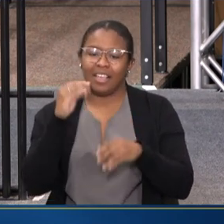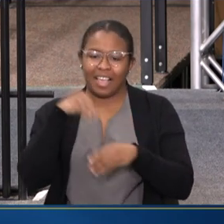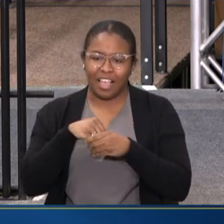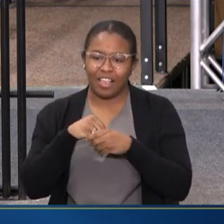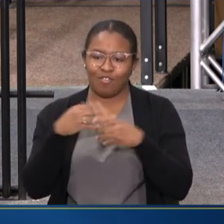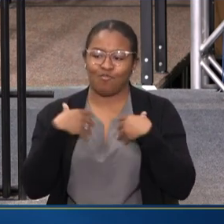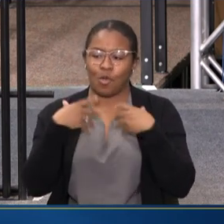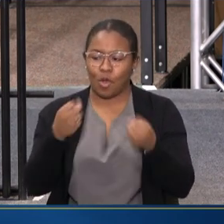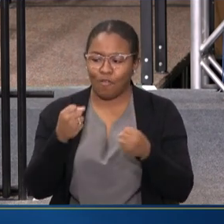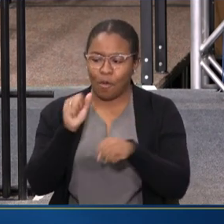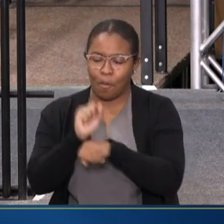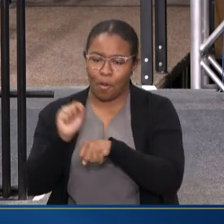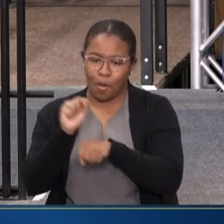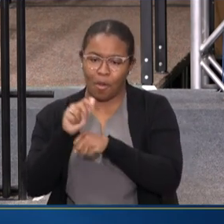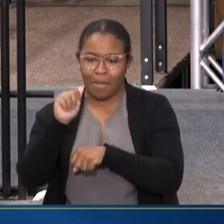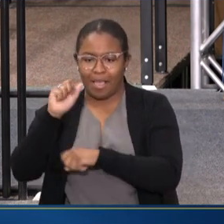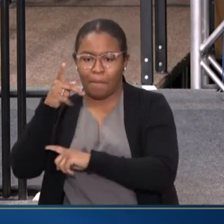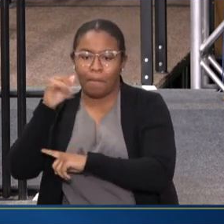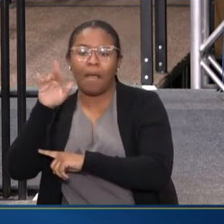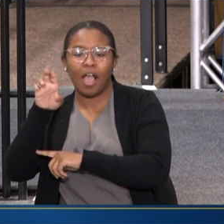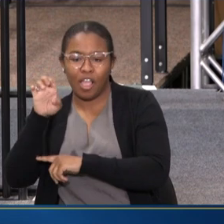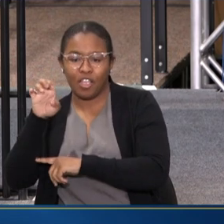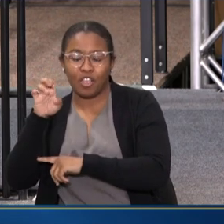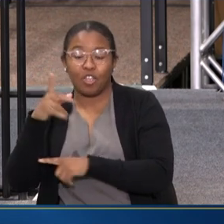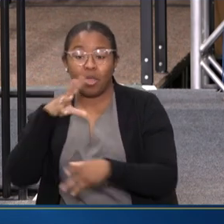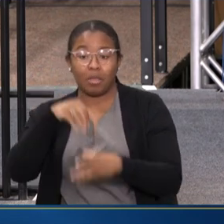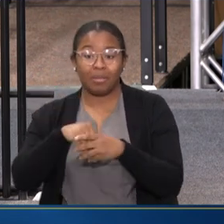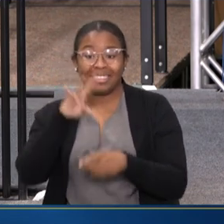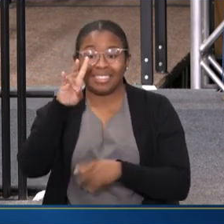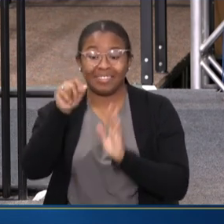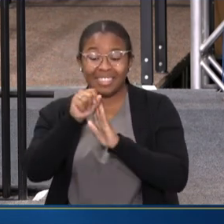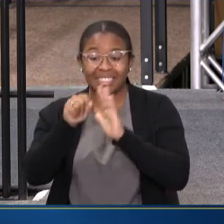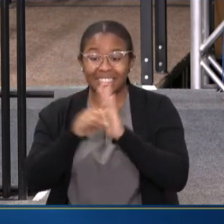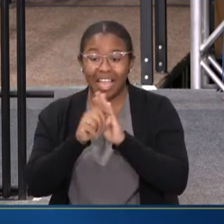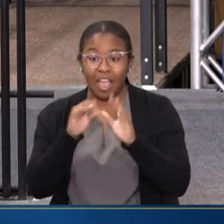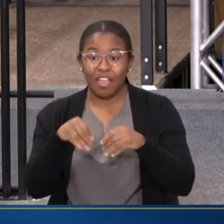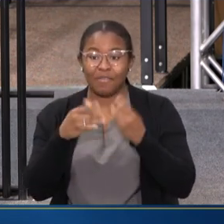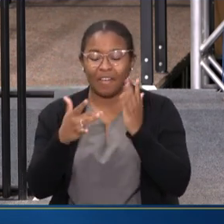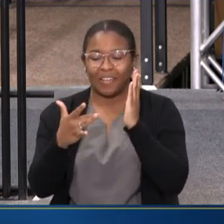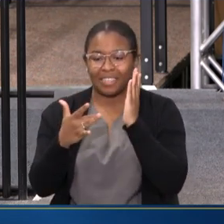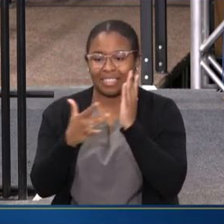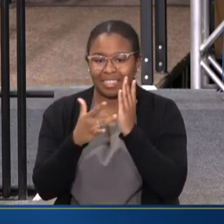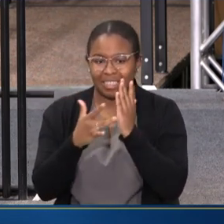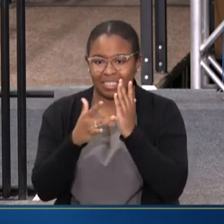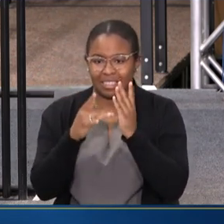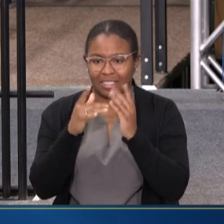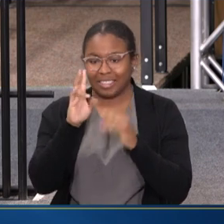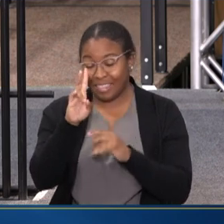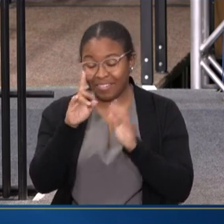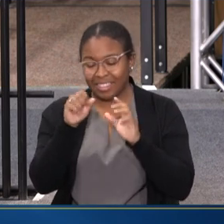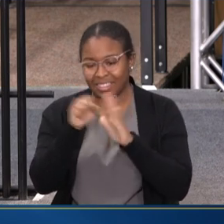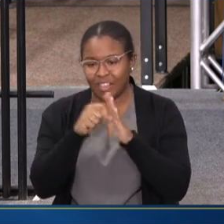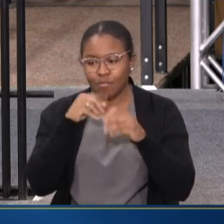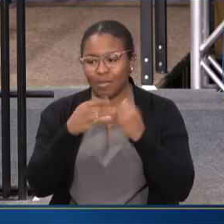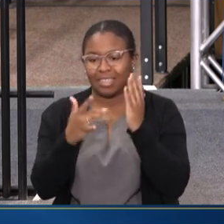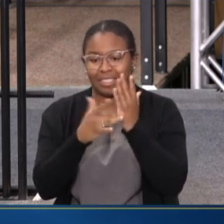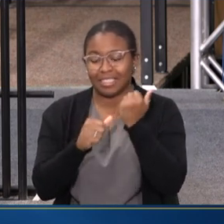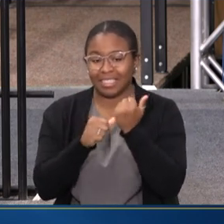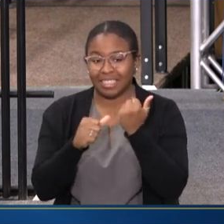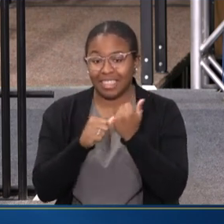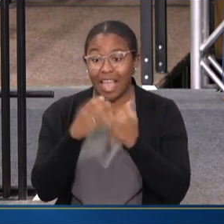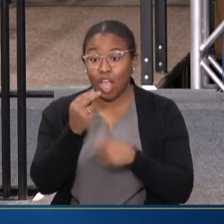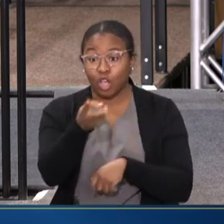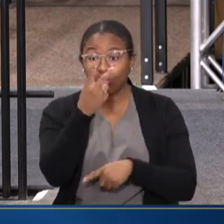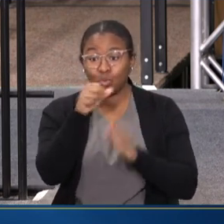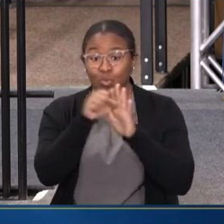SPECIFICALLY WORKING IN SEVEN STATES, PROVIDING TECHNICAL ASSISTANCE TO STATE AGENCIES IN ORDER TO ENSURE THAT